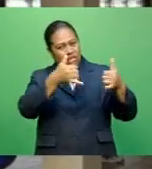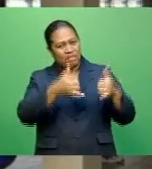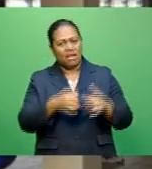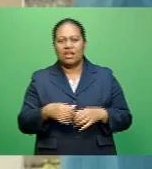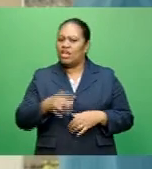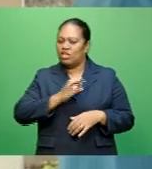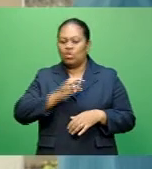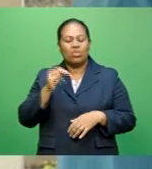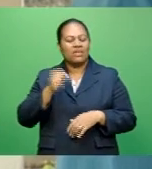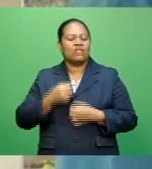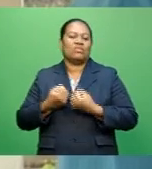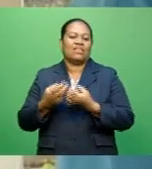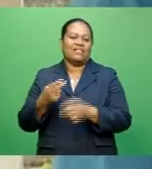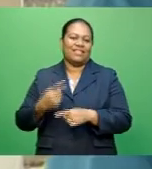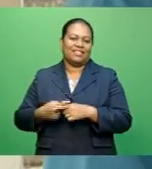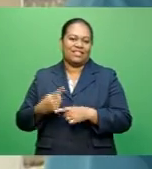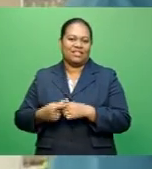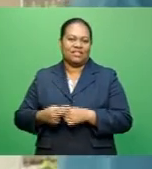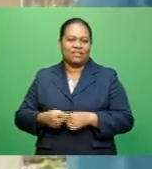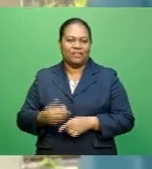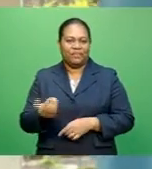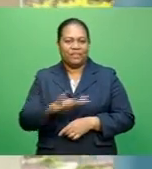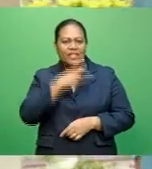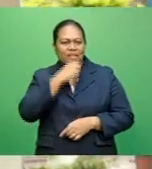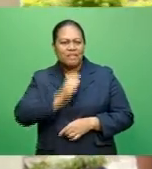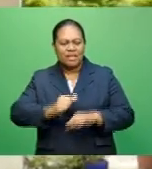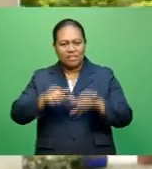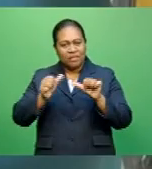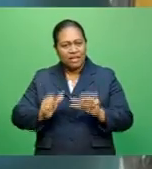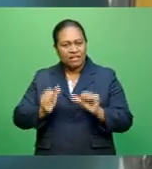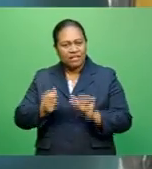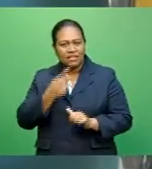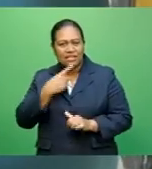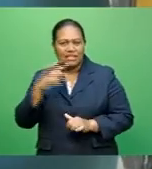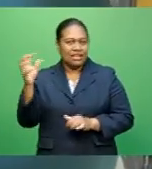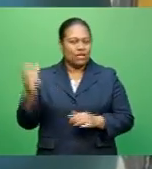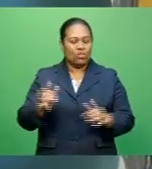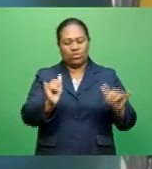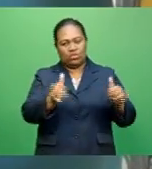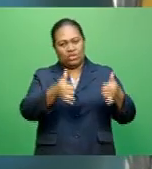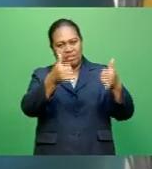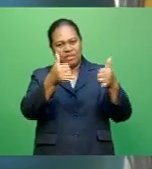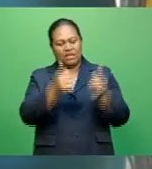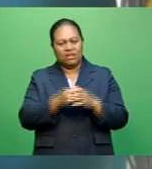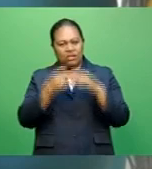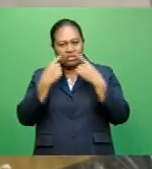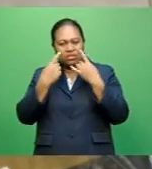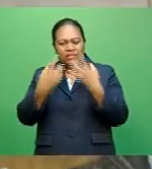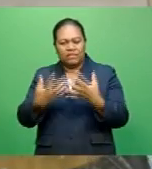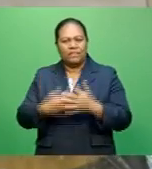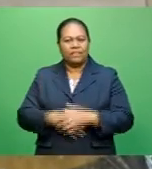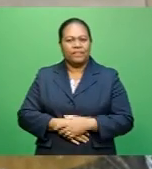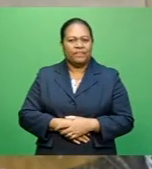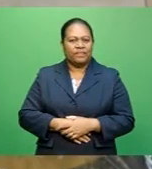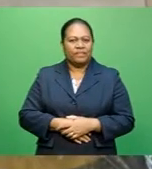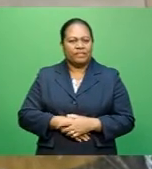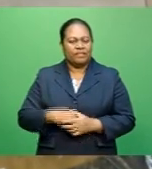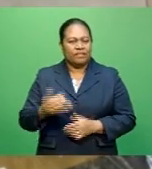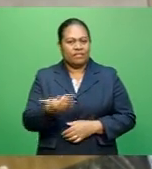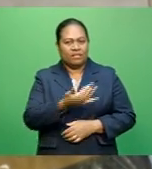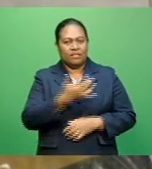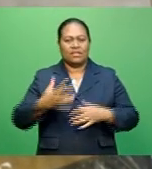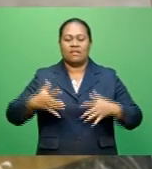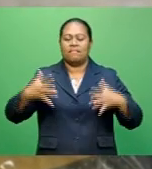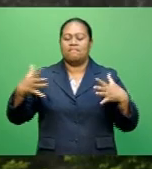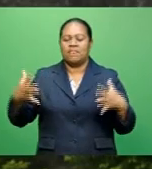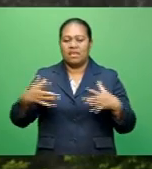excuses. Boxing Fiji President Manasam Paravilala says the championship will uncover new talents. You know, there's going to be a range